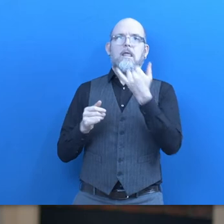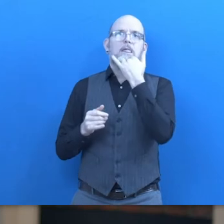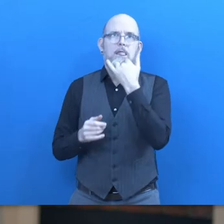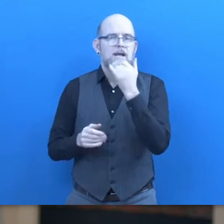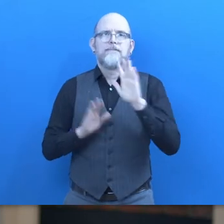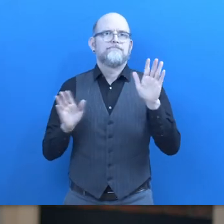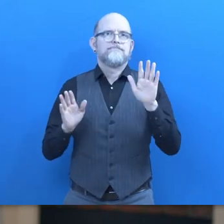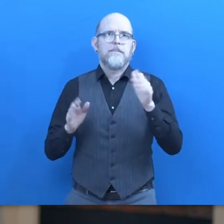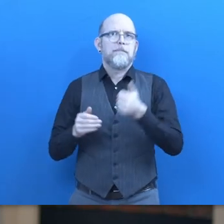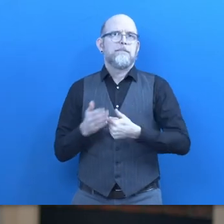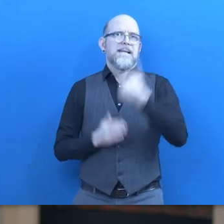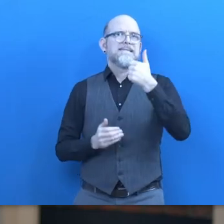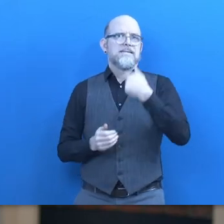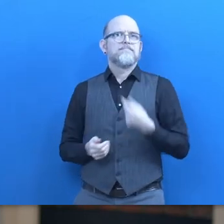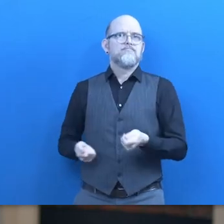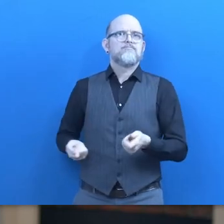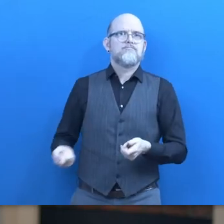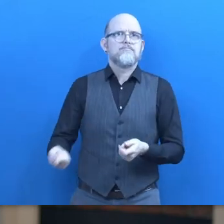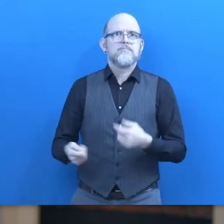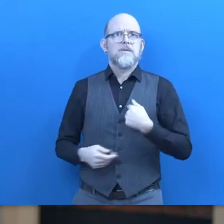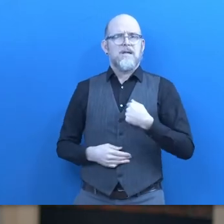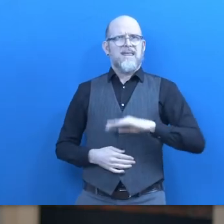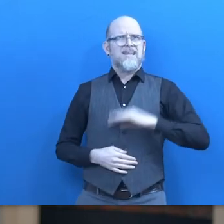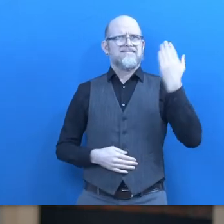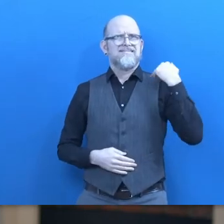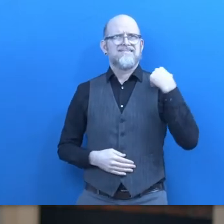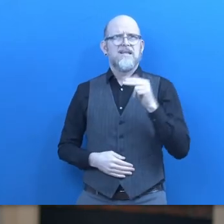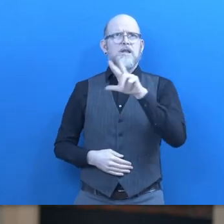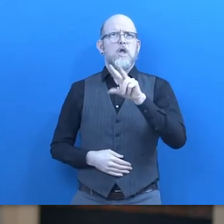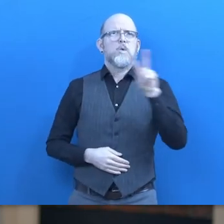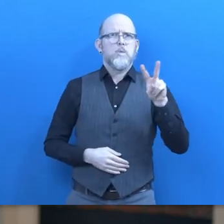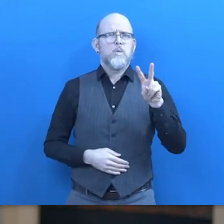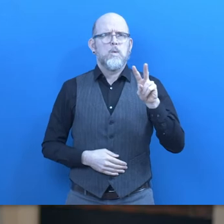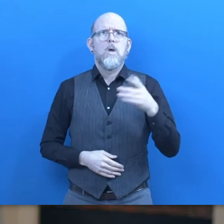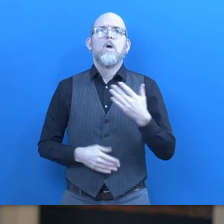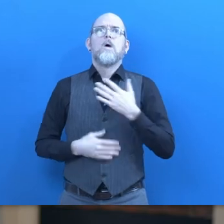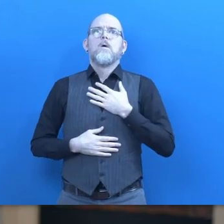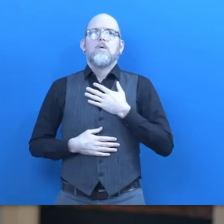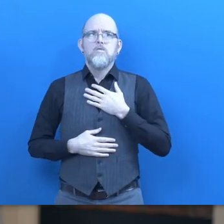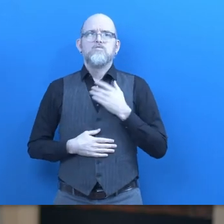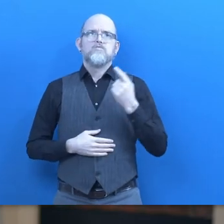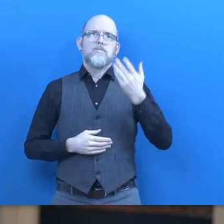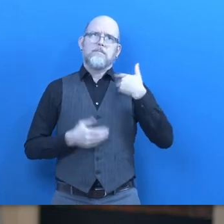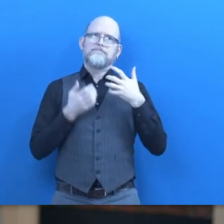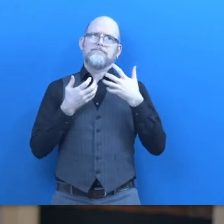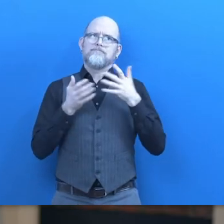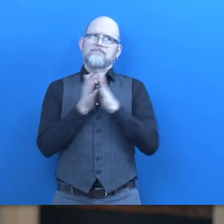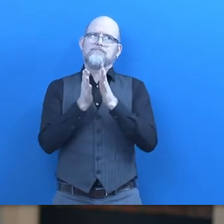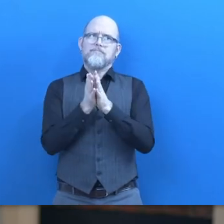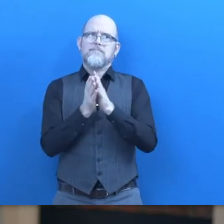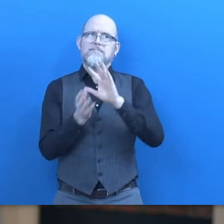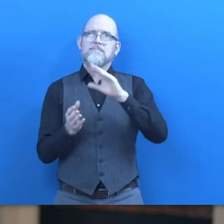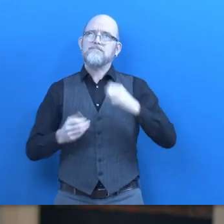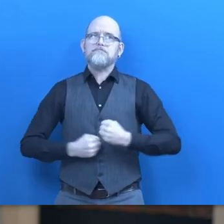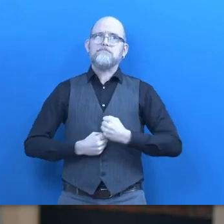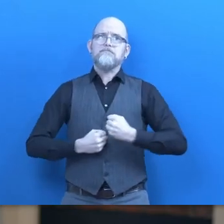at the age of 32 and at this time I gained 75 pounds and so I was trying to figure out